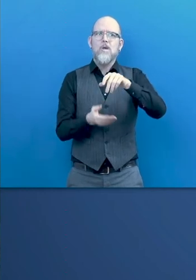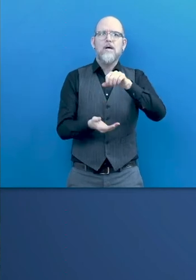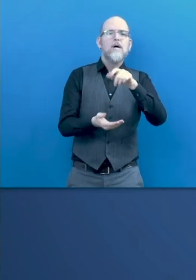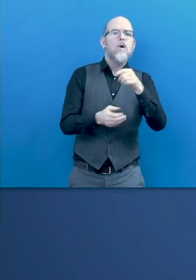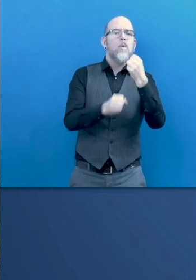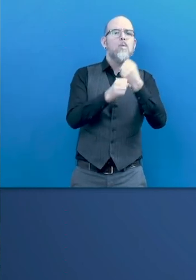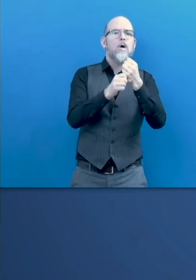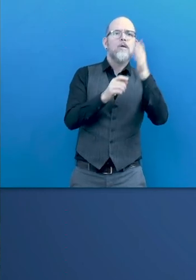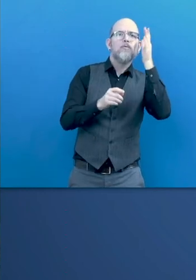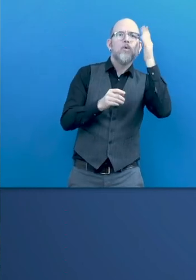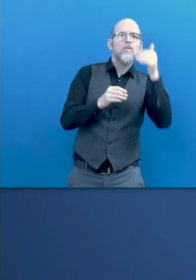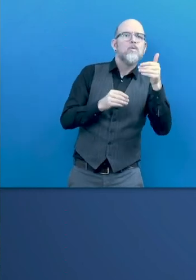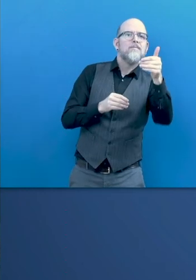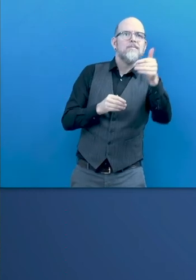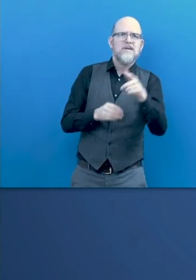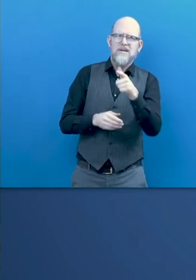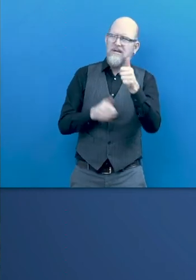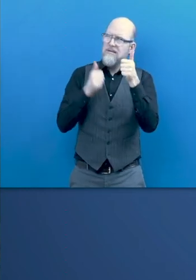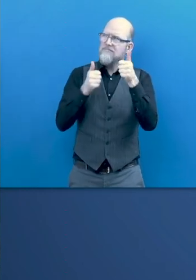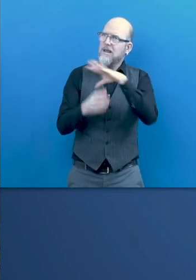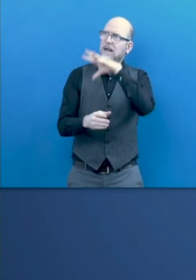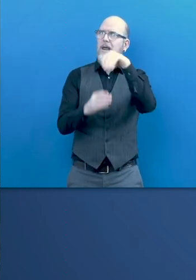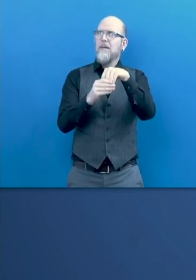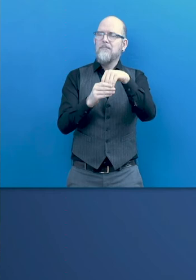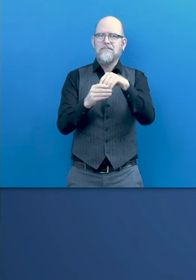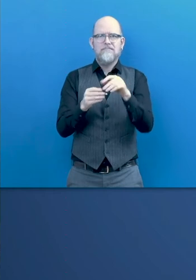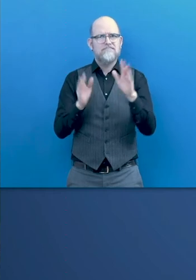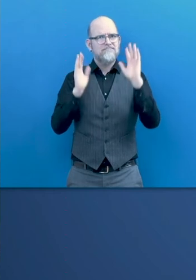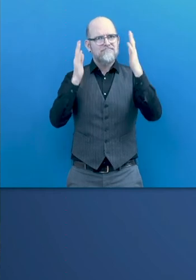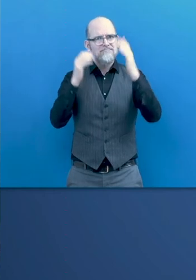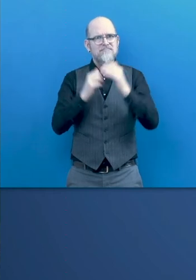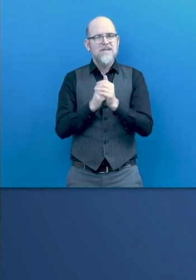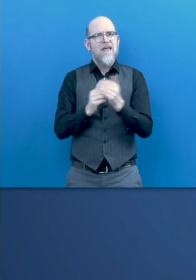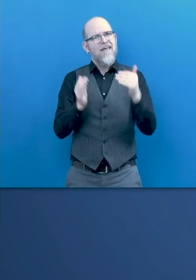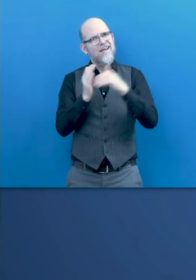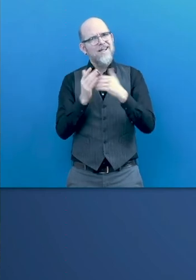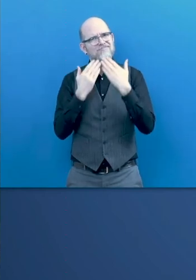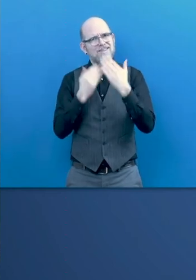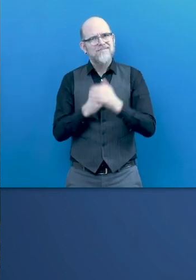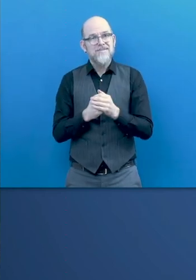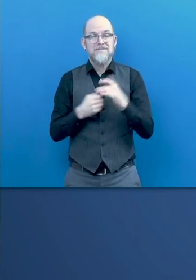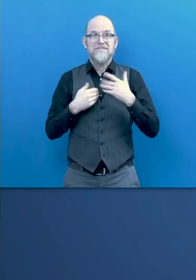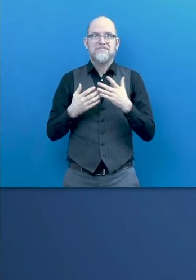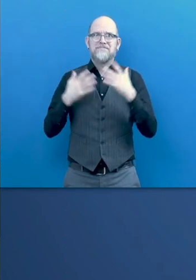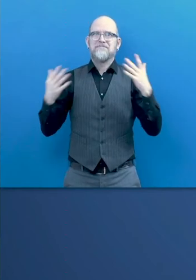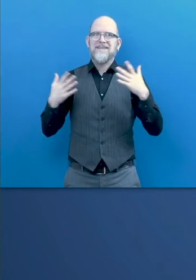too. Thank you very much again. Well, it's a pleasure, a great pleasure to be to be here.